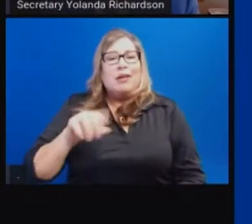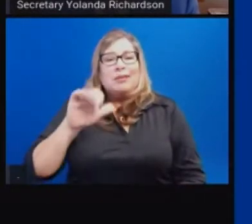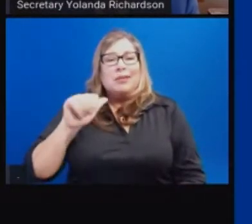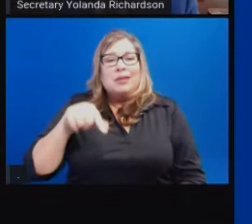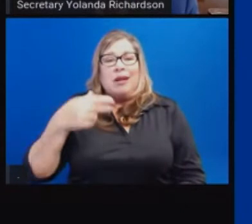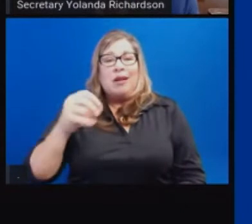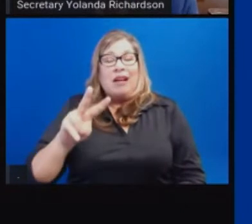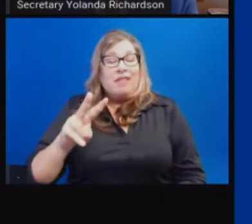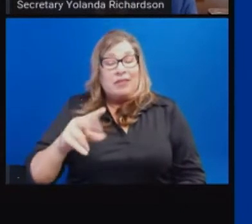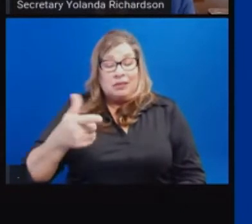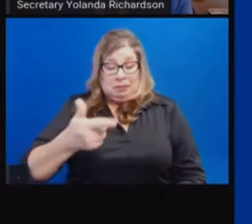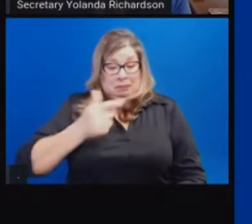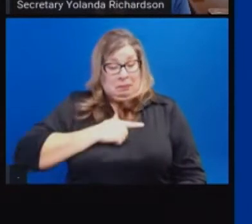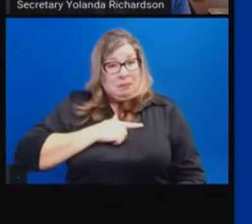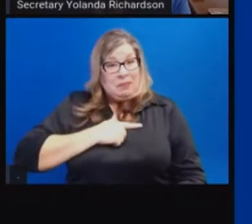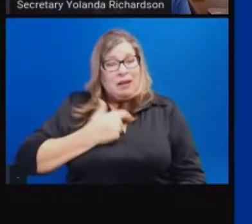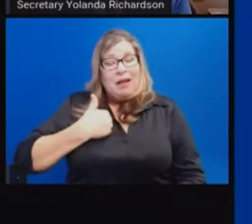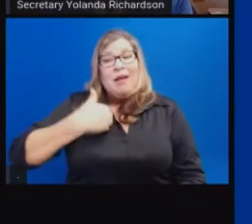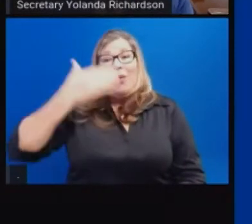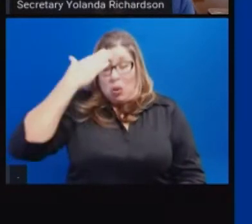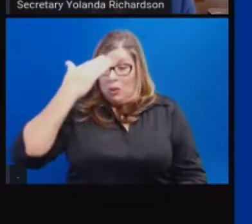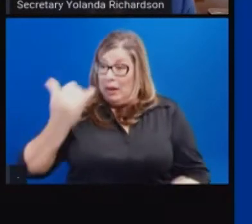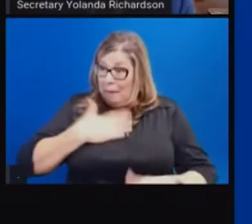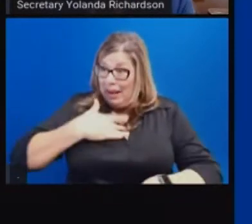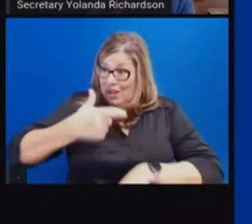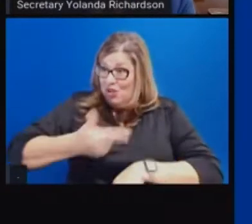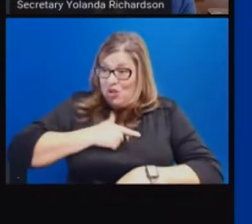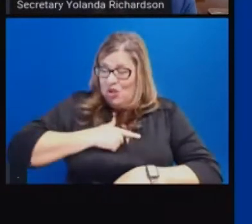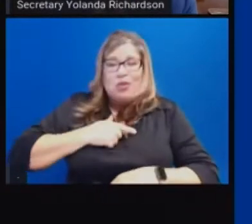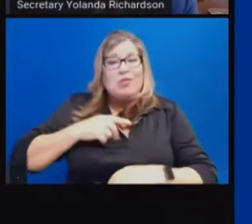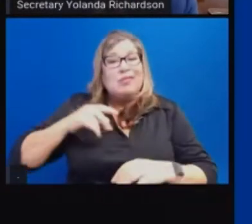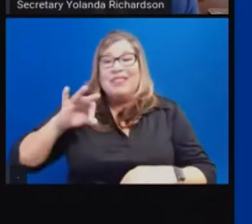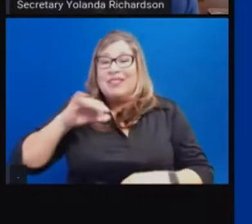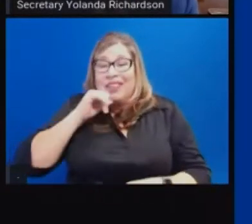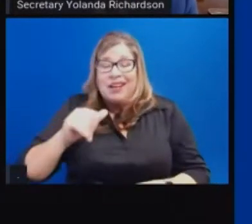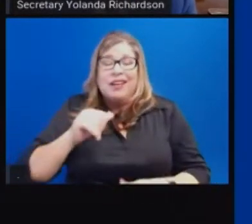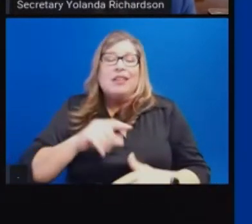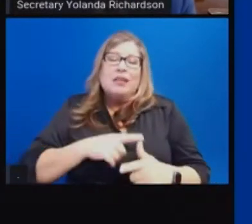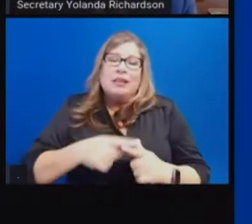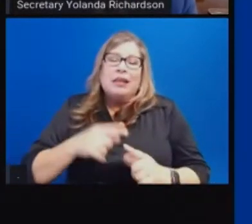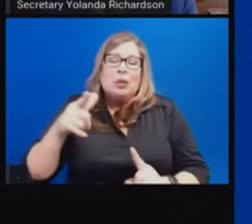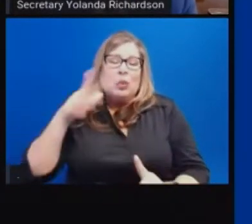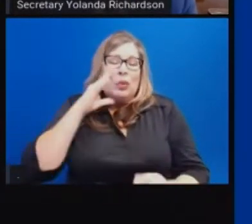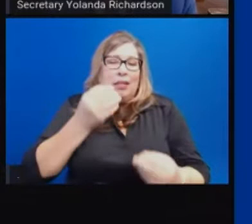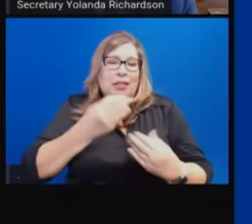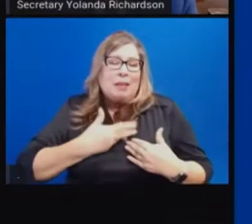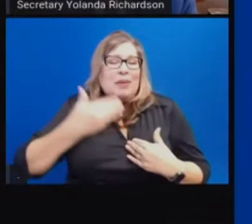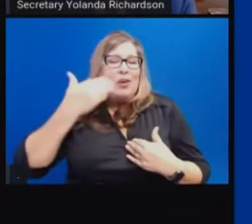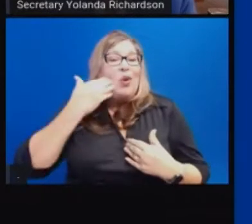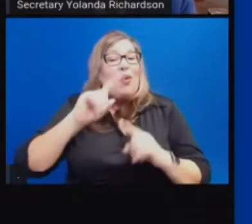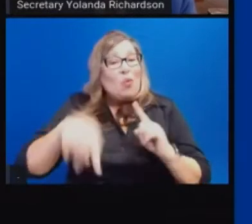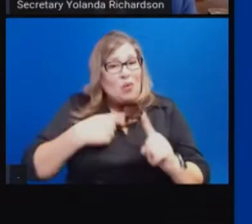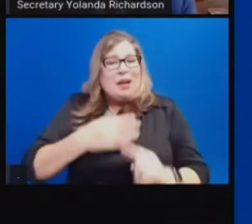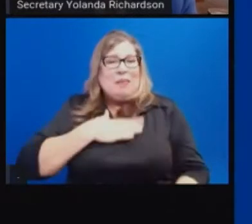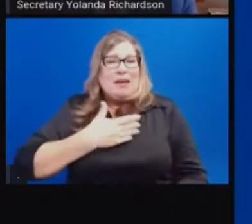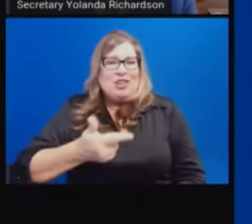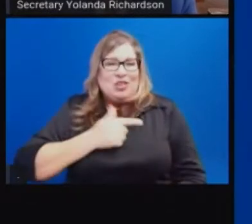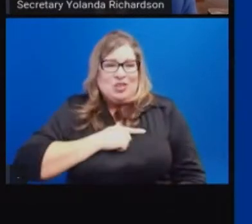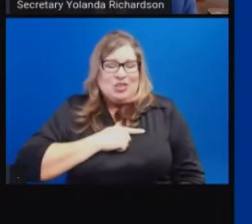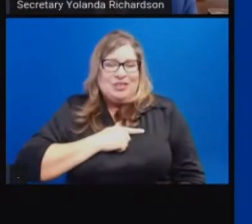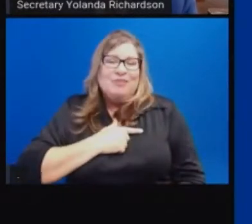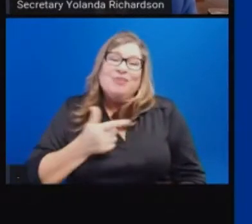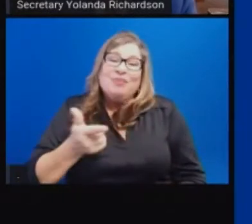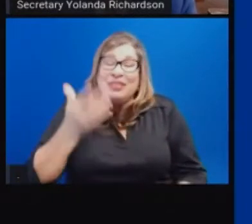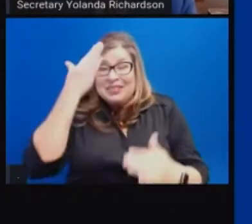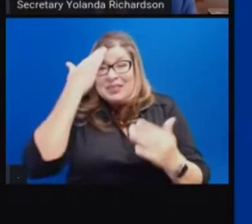your turn, you can get notified when it is. Now, let's be reasonable. Because vaccine is so limited, you use that tool right now,